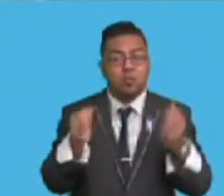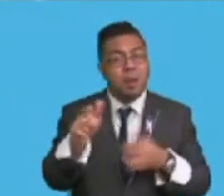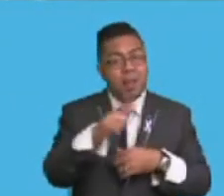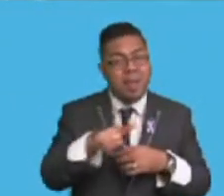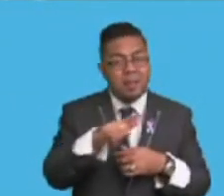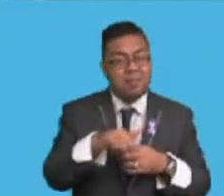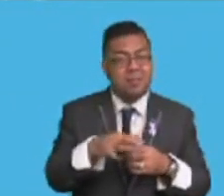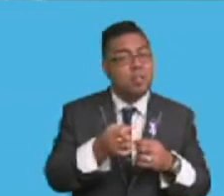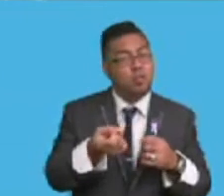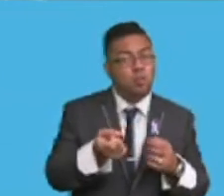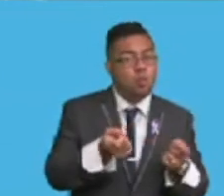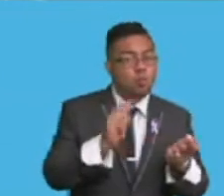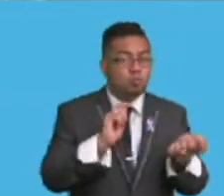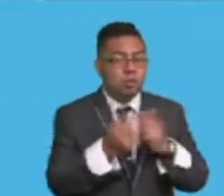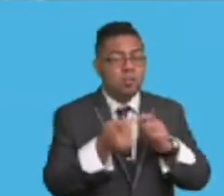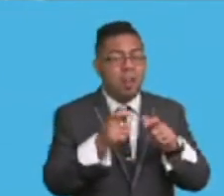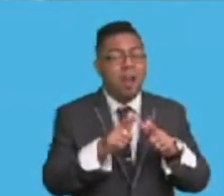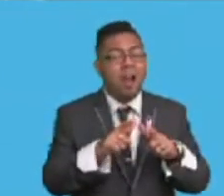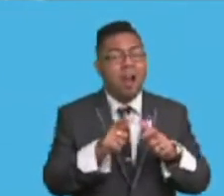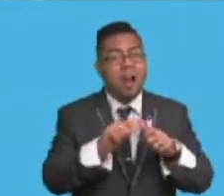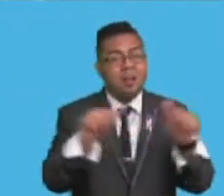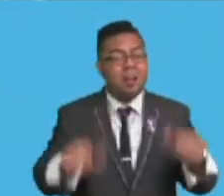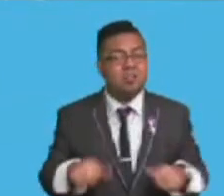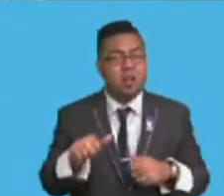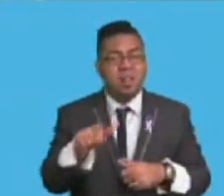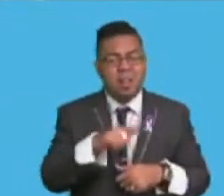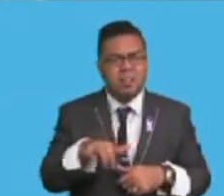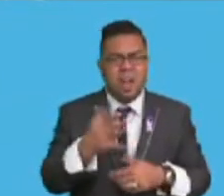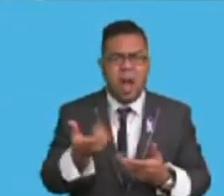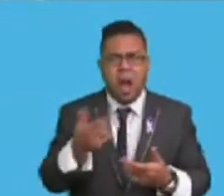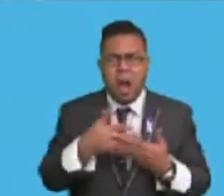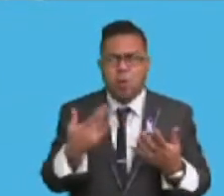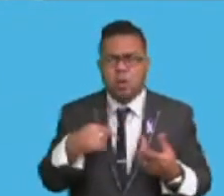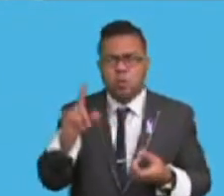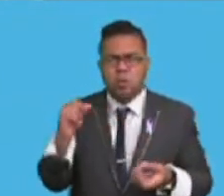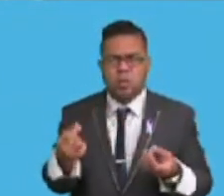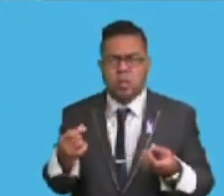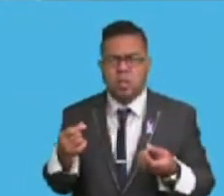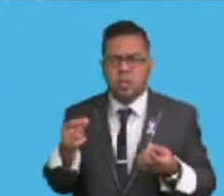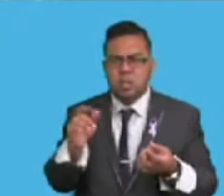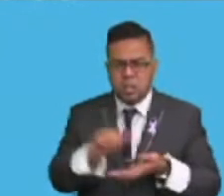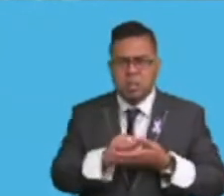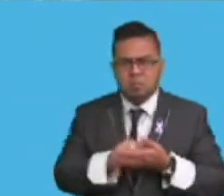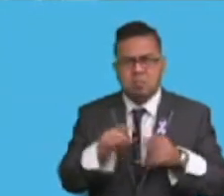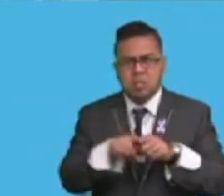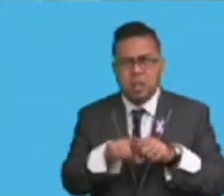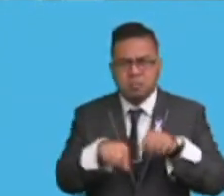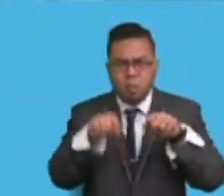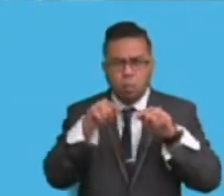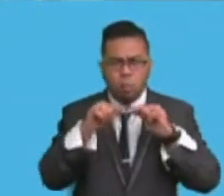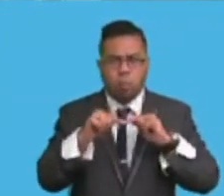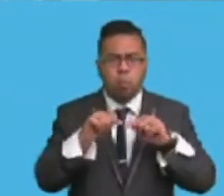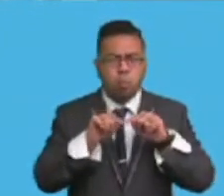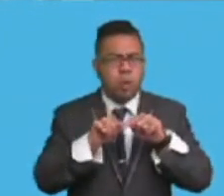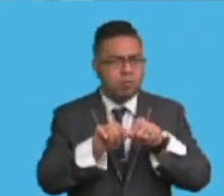affecting the volume of water in our waterways. Madam Speaker, this is a project that the Ministry of